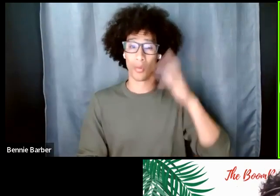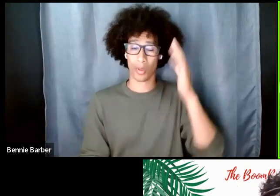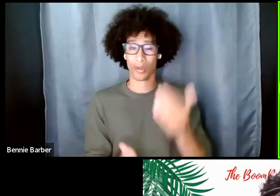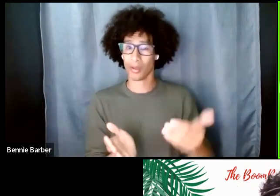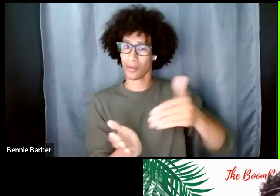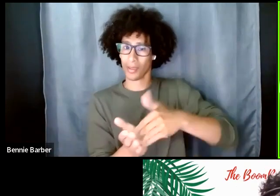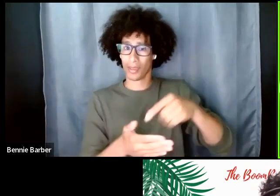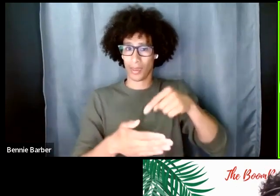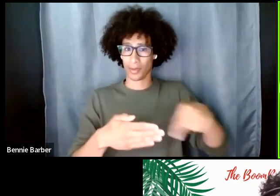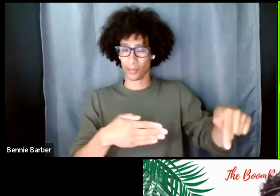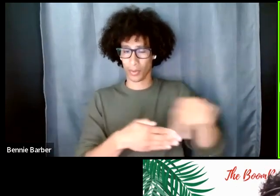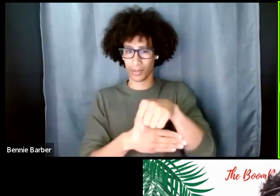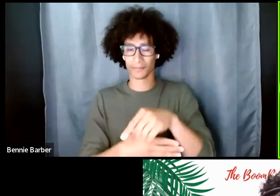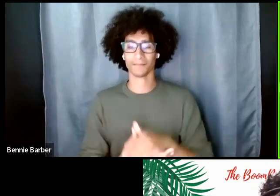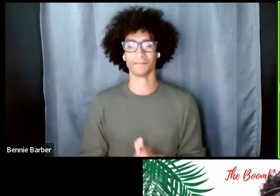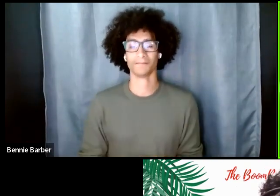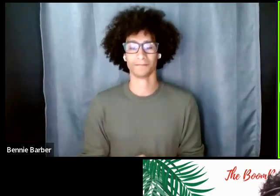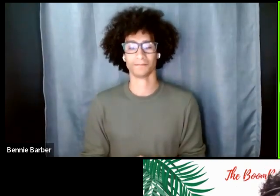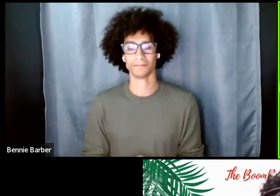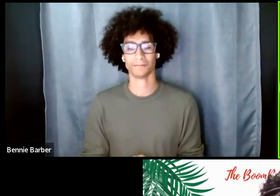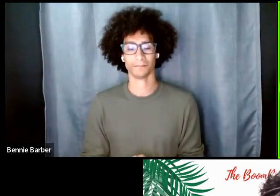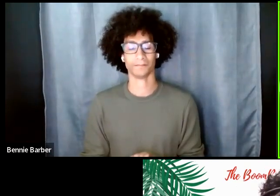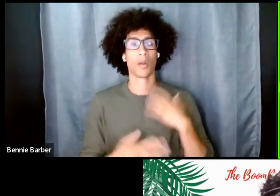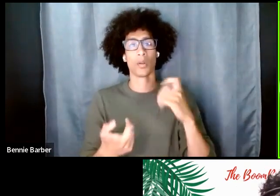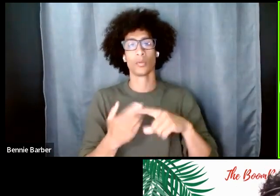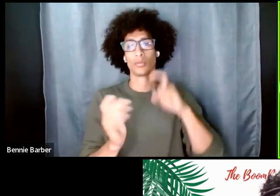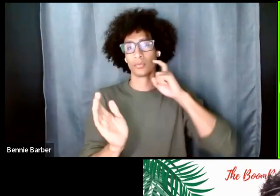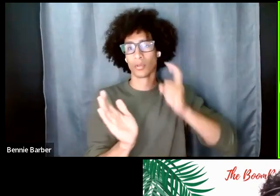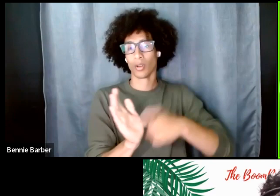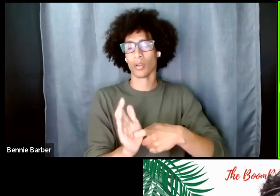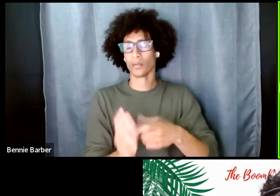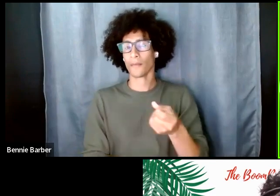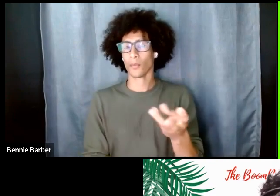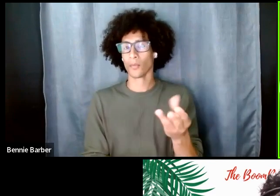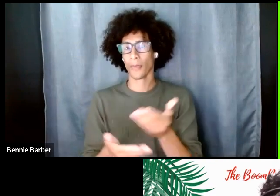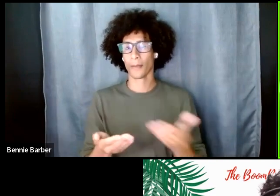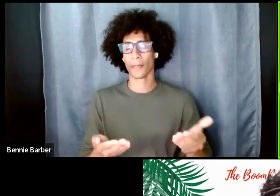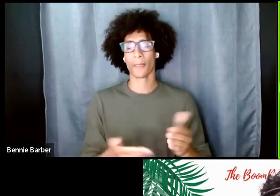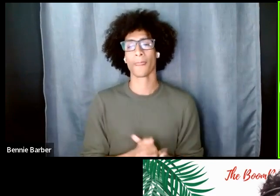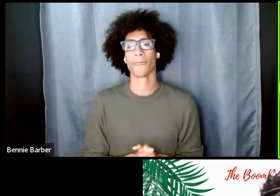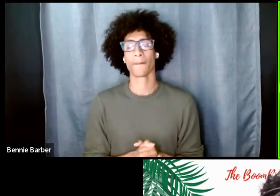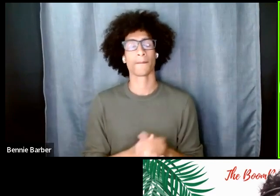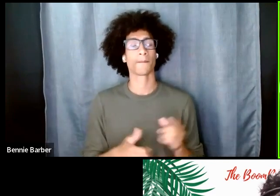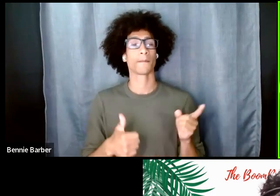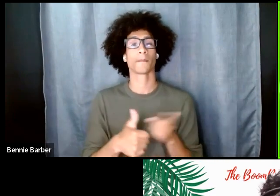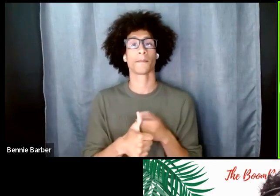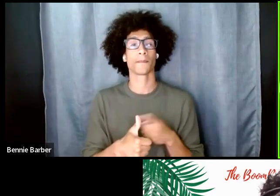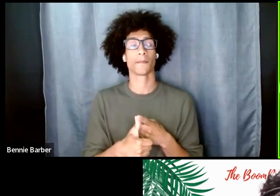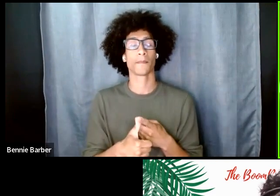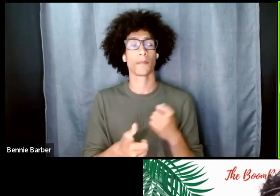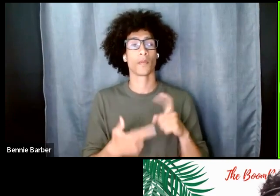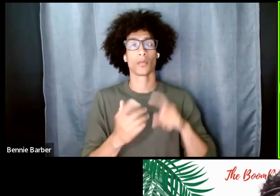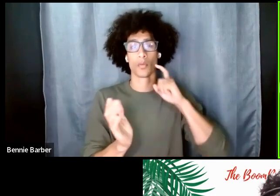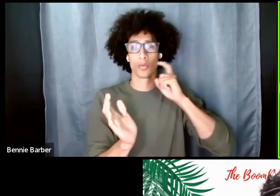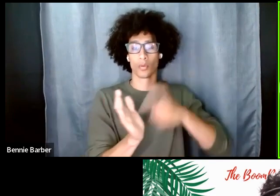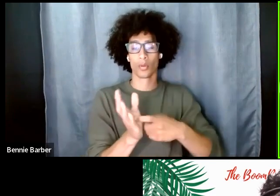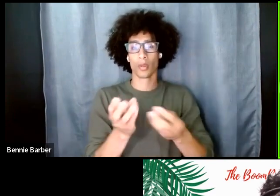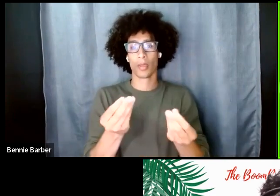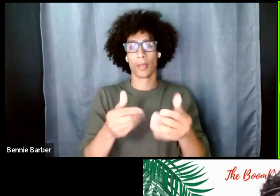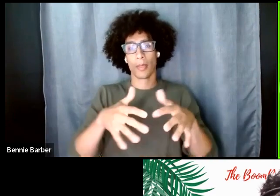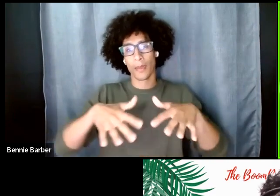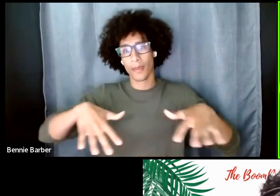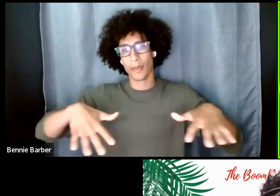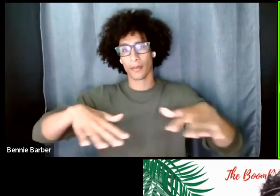acknowledge um a couple things first and foremost i want to acknowledge the lands that i am um